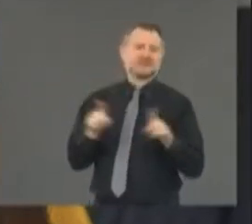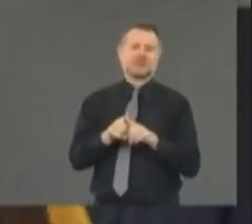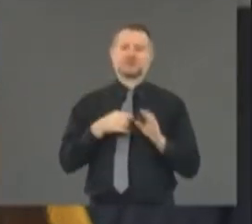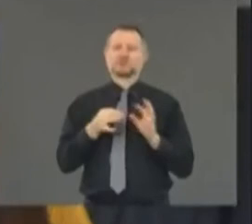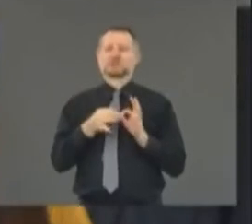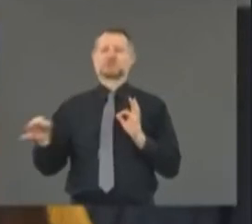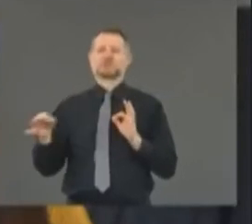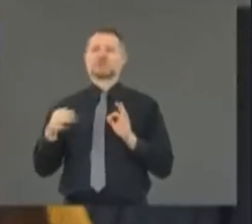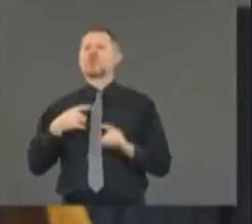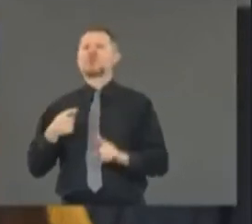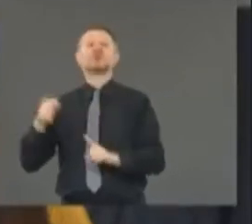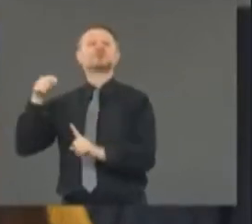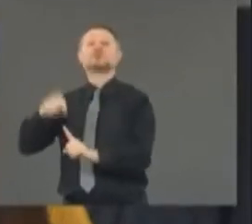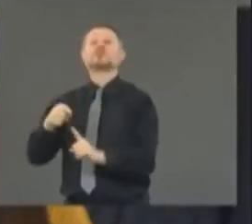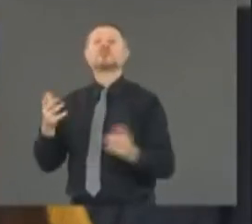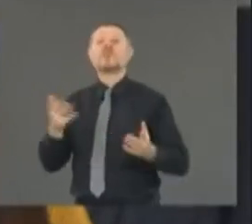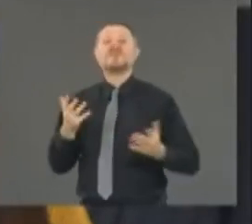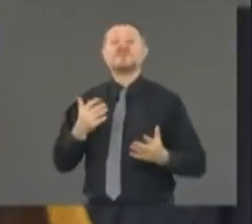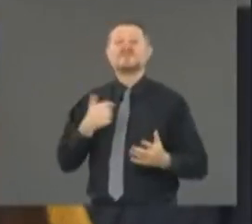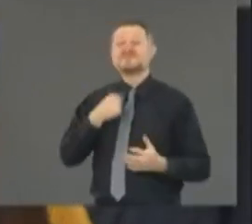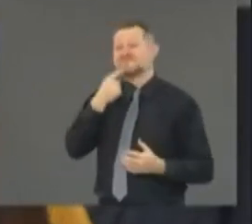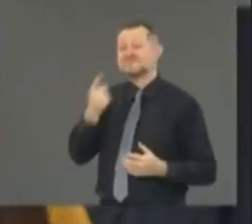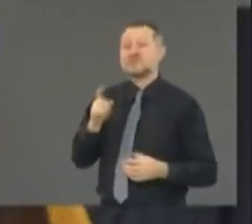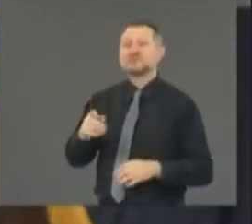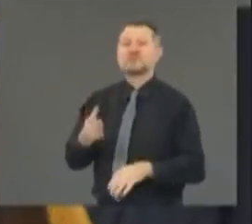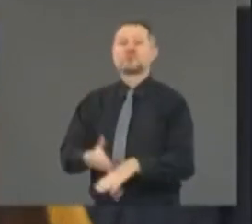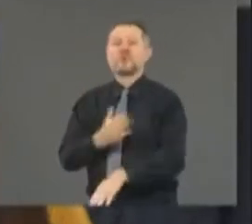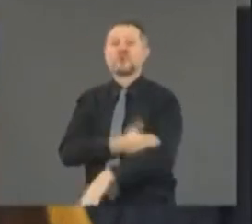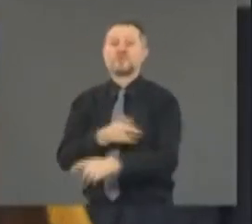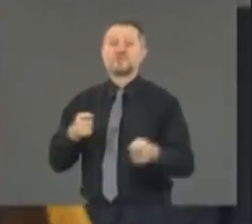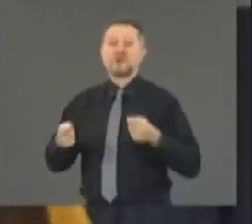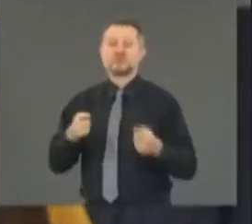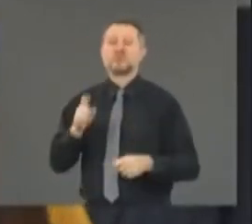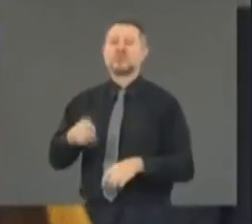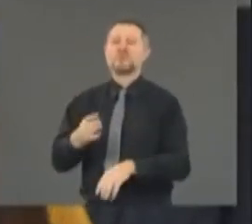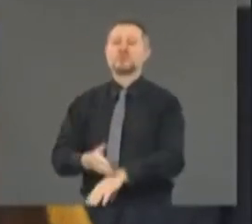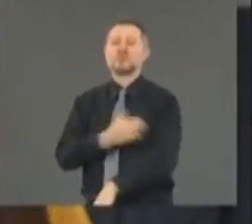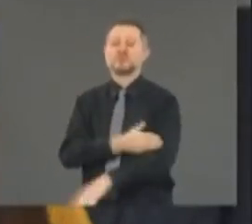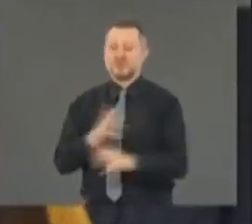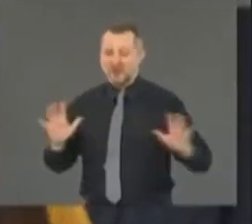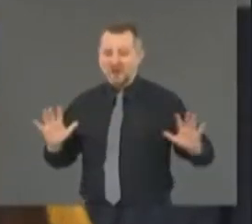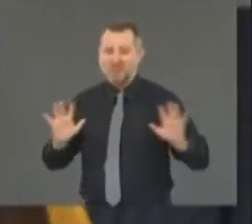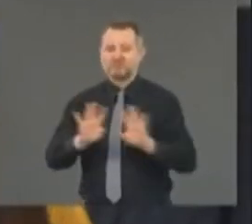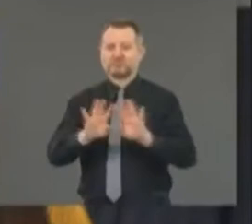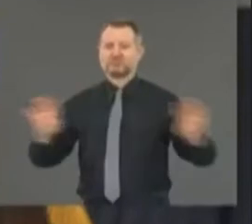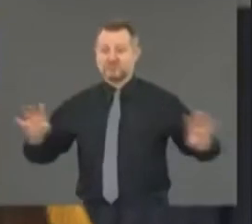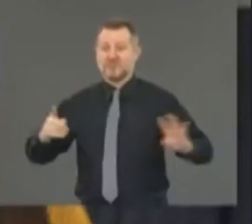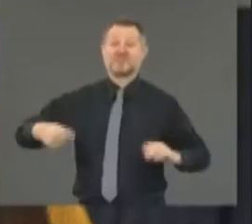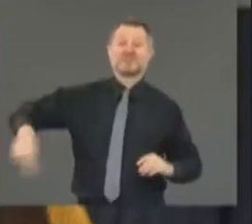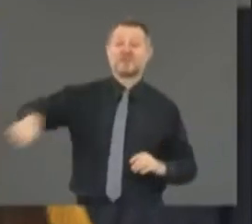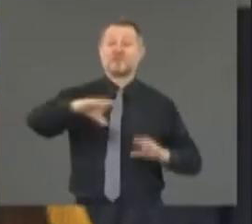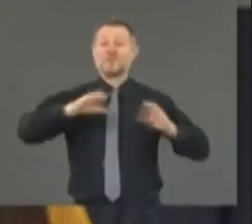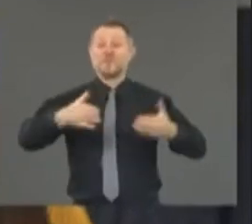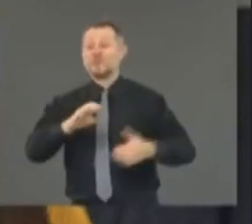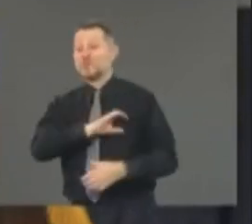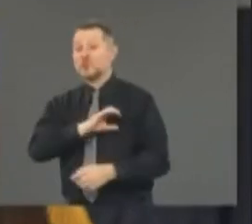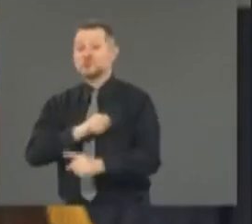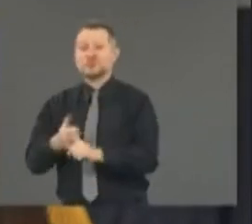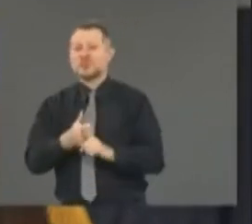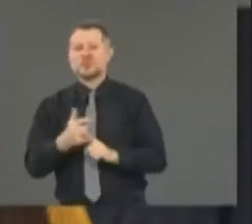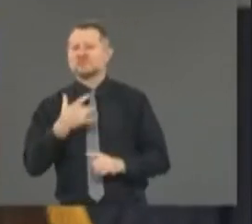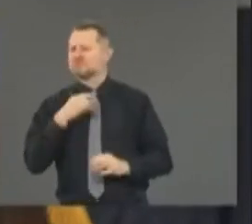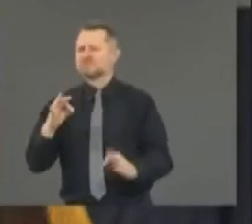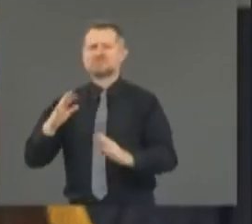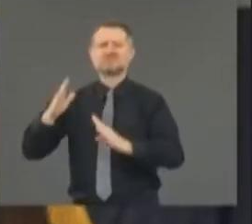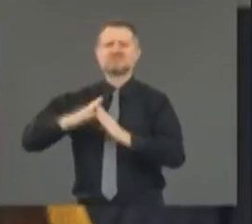of management and deployment. Uh, the actual police officers are the best. Uh, my